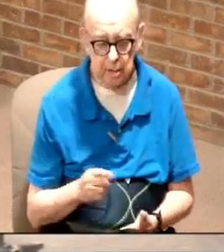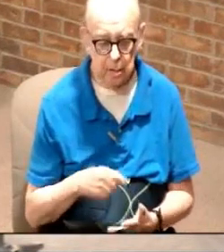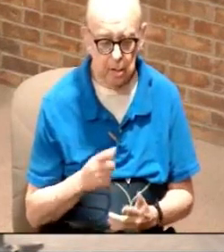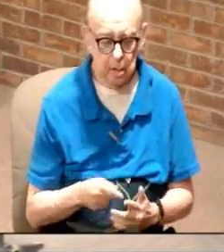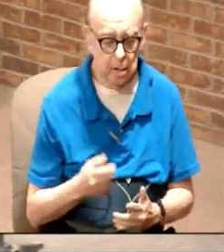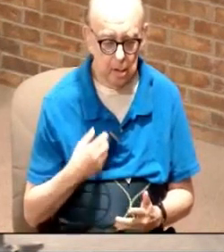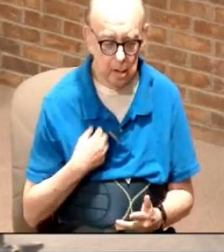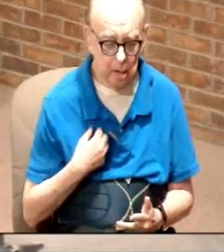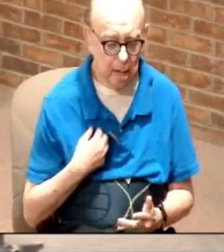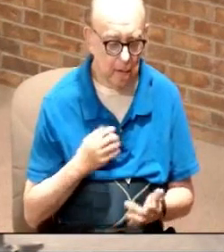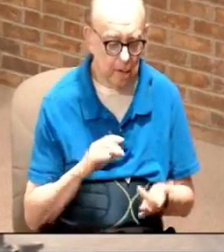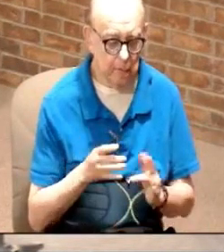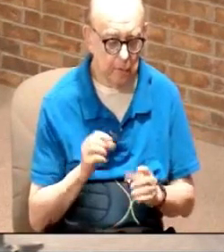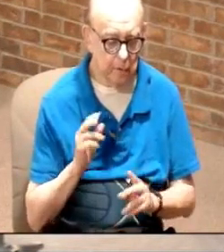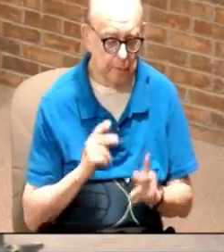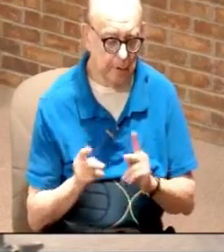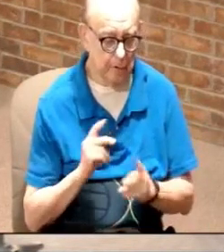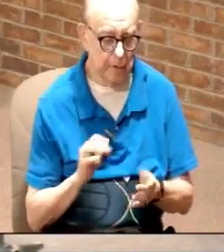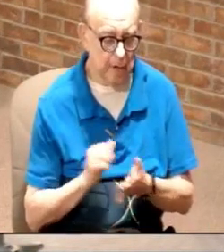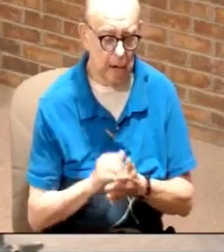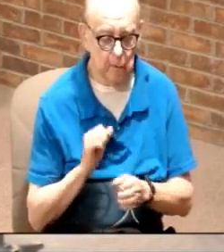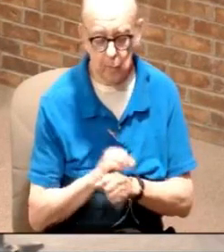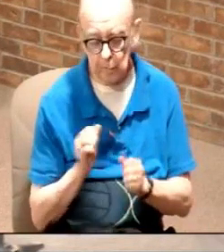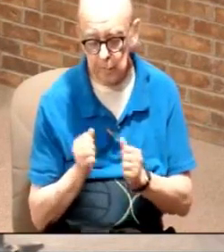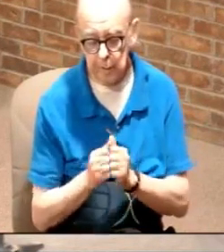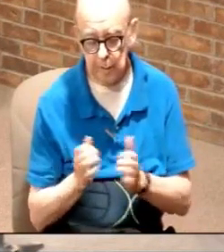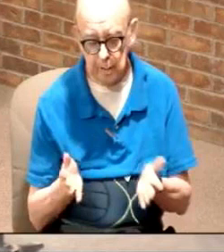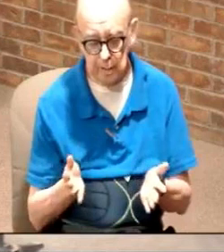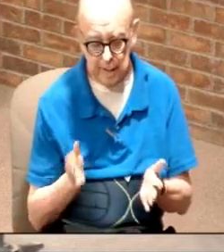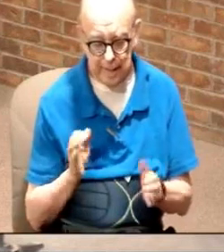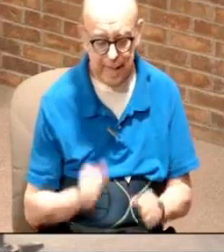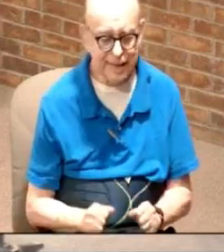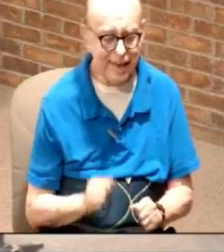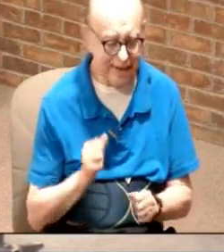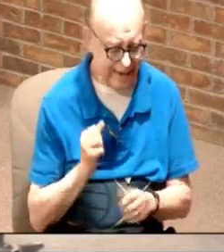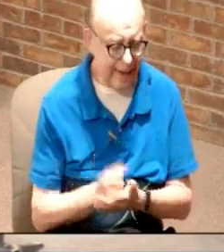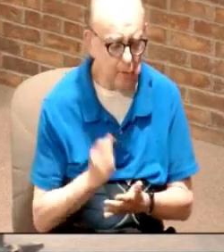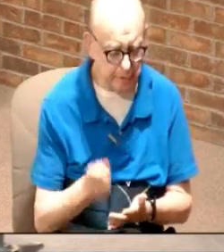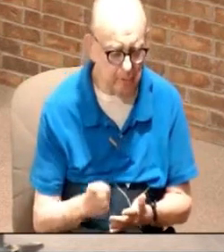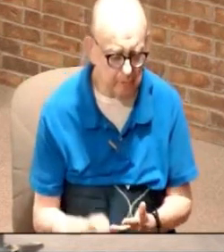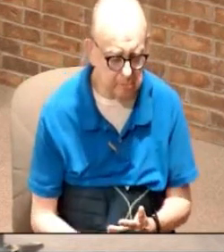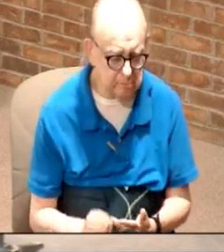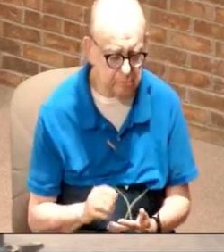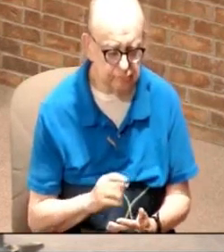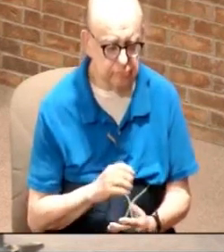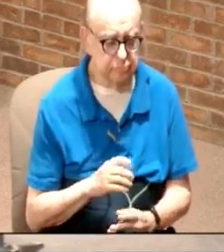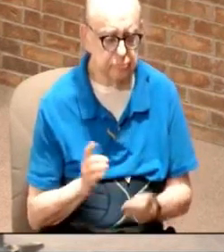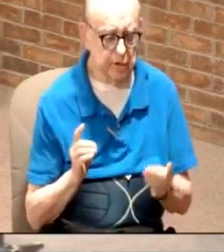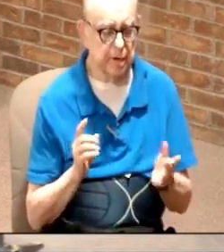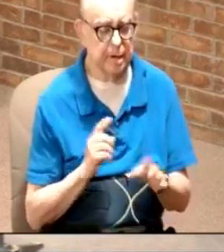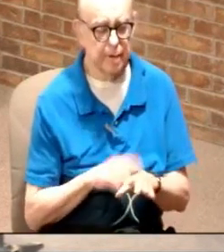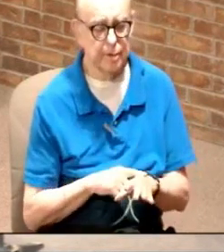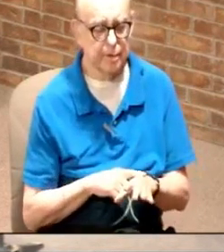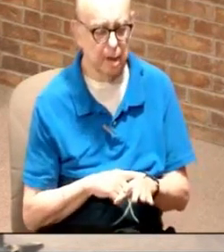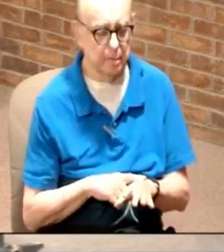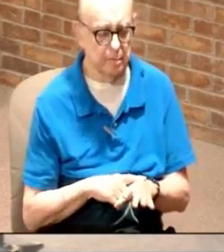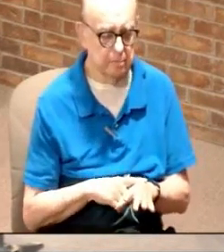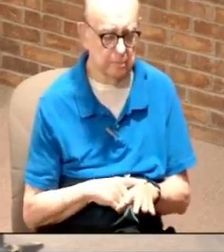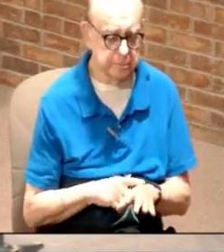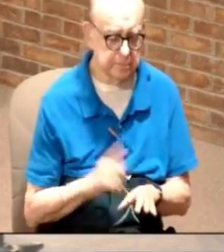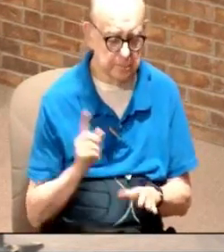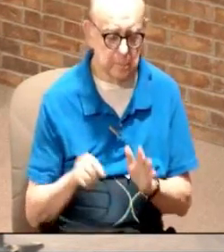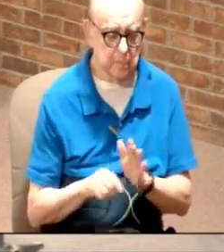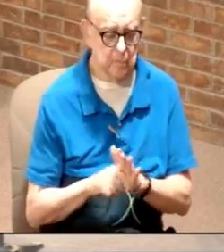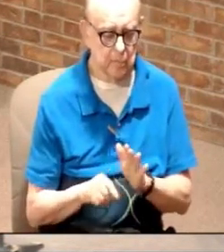then I have got a network of people that I work with that can. Okay. And during this, there was a